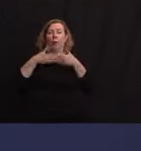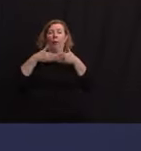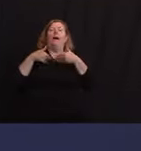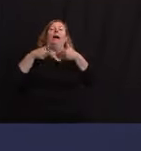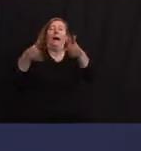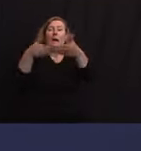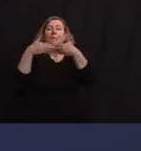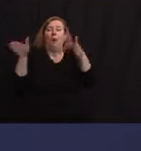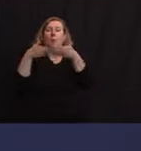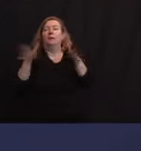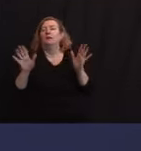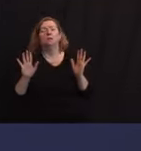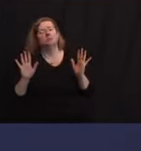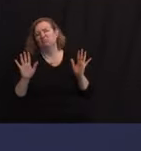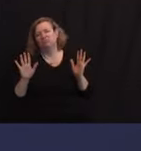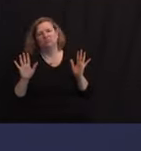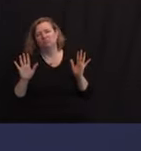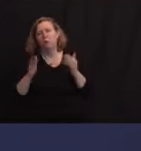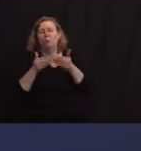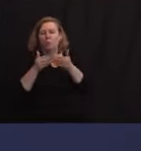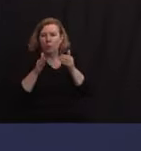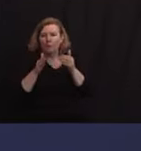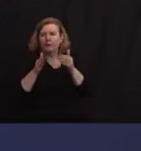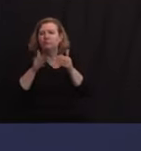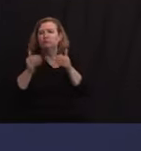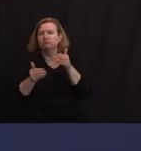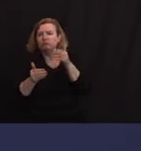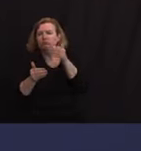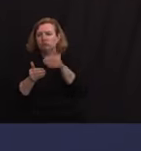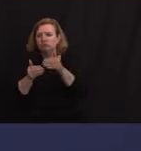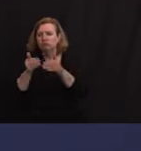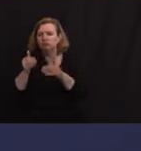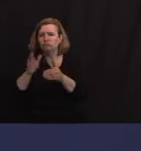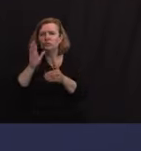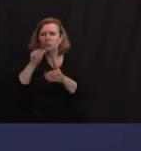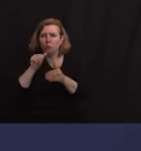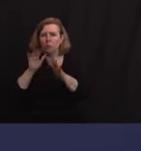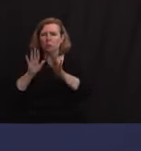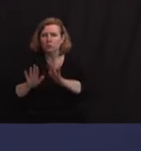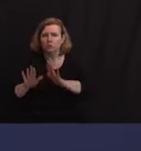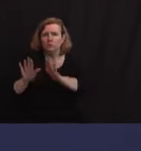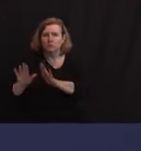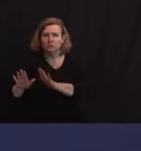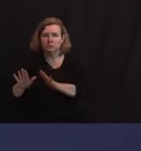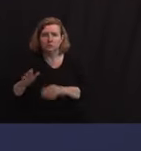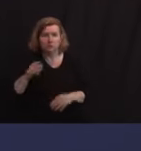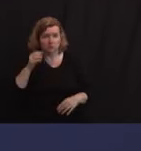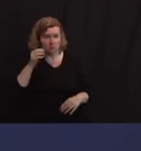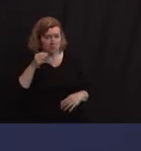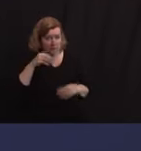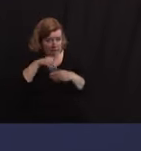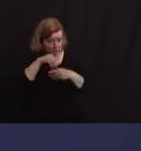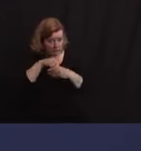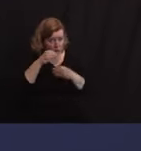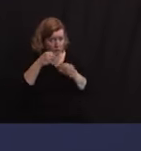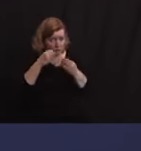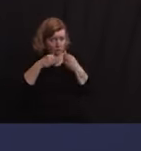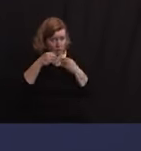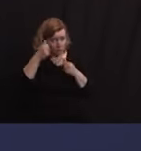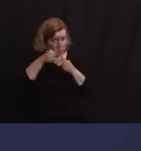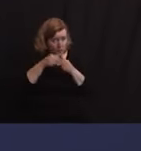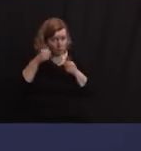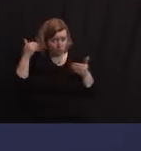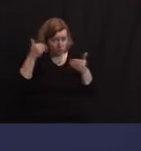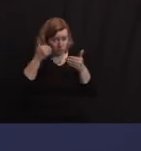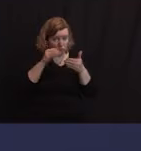going back. We haven't done it once. Yes, we came close on indoor dining leading up to the 4th of July, which